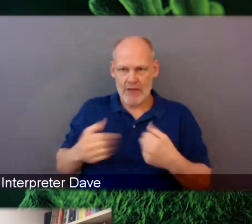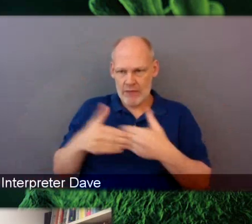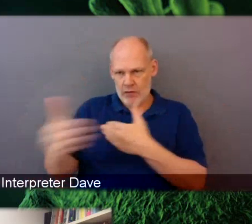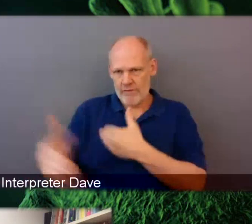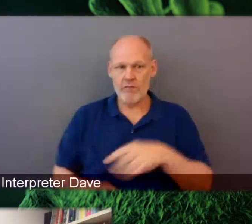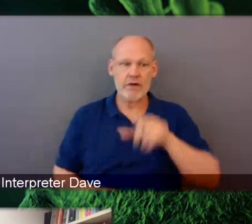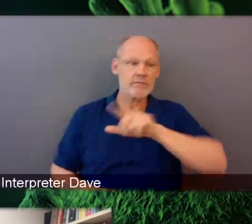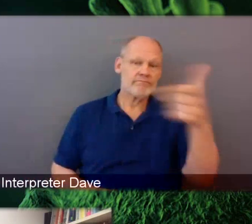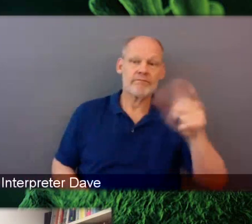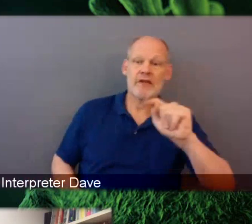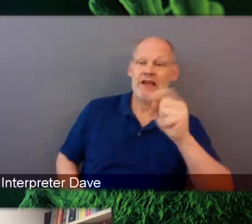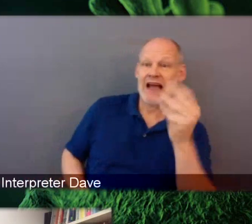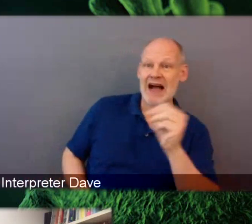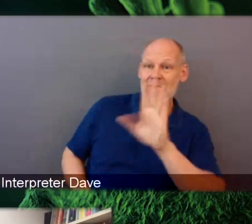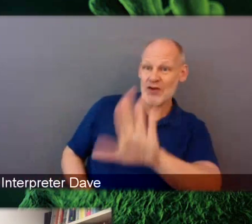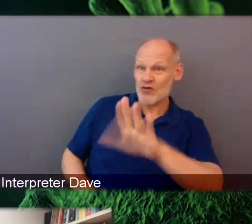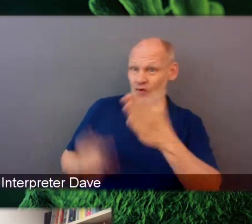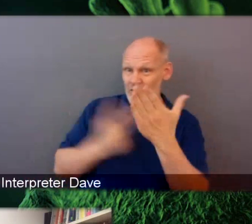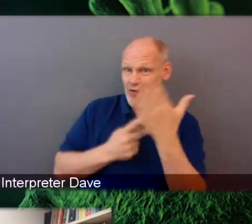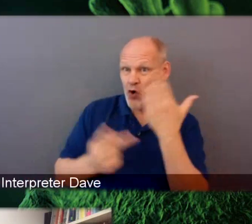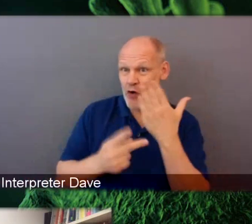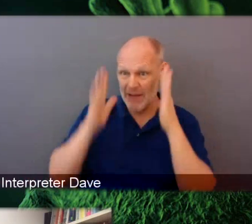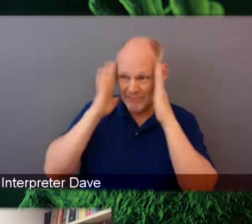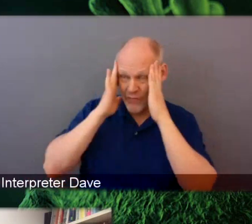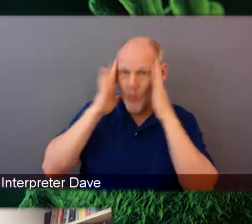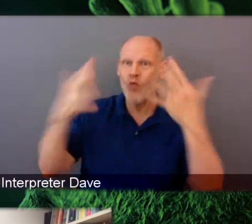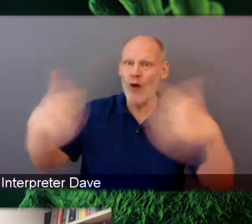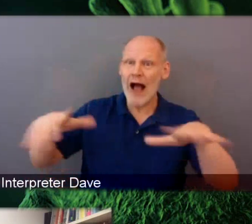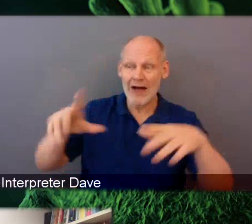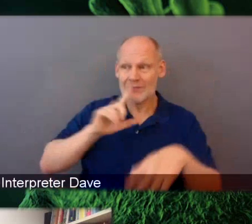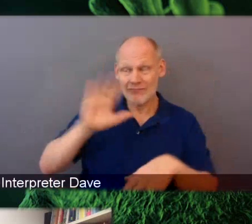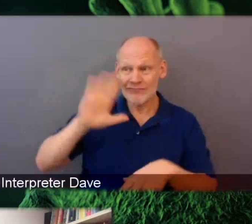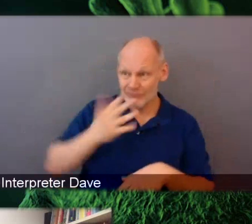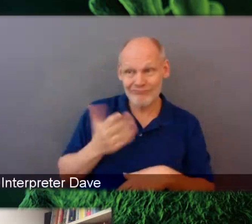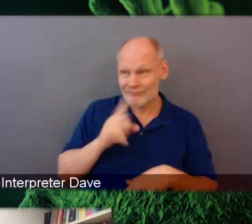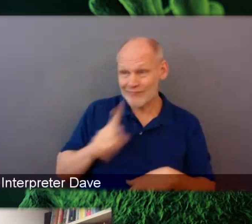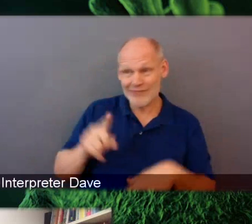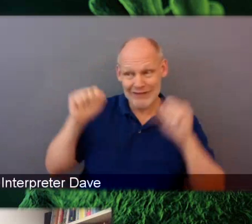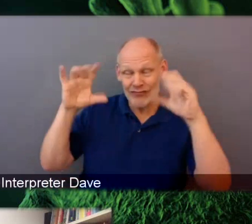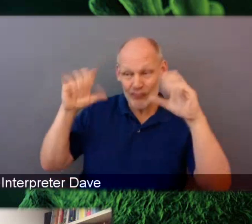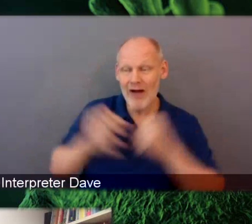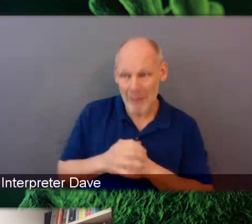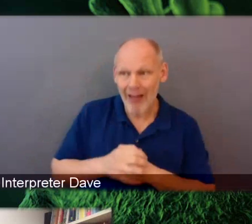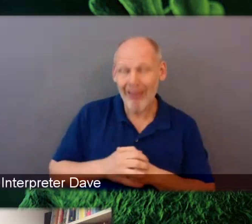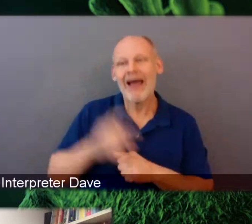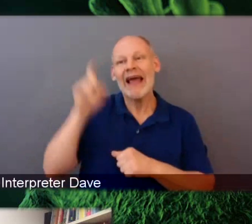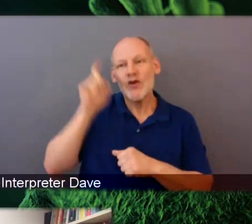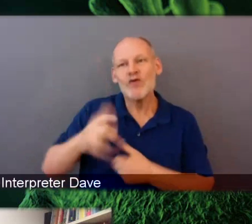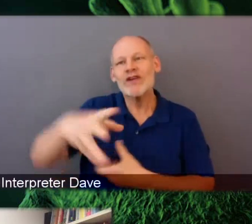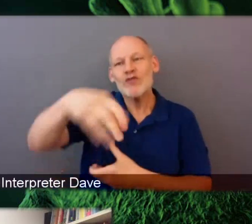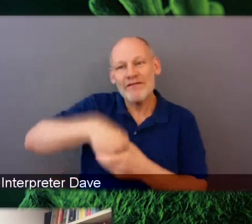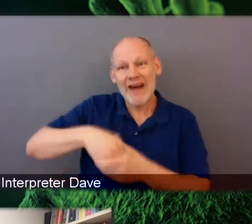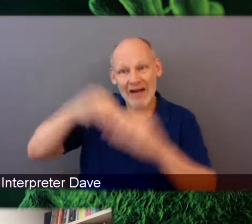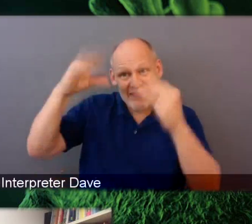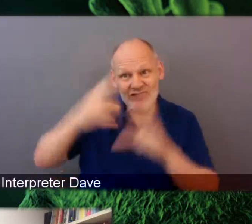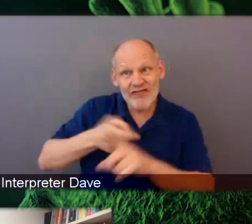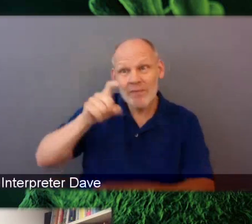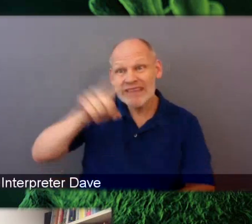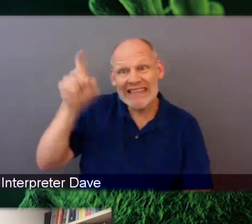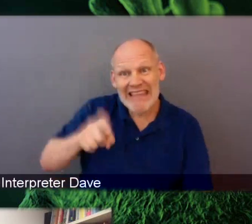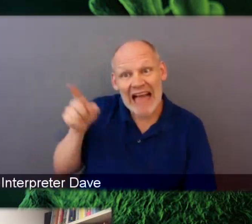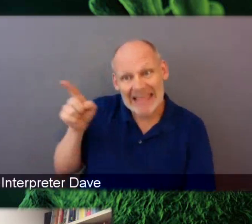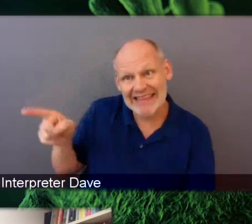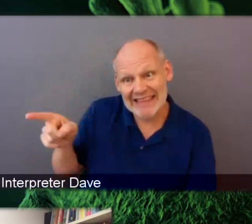This program sounds incredible. I think what you need to do, it needs to be brought to scale and involve teachers from Texas. I think it should go